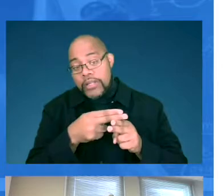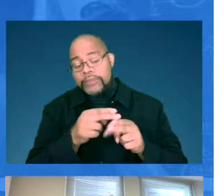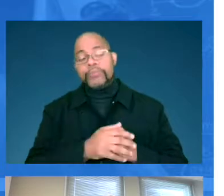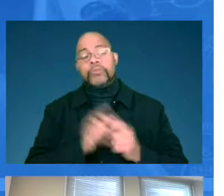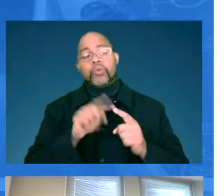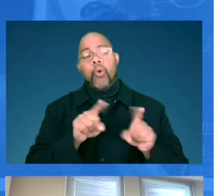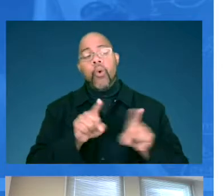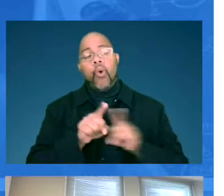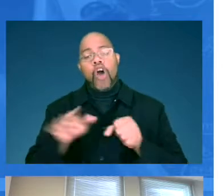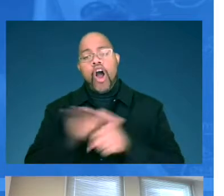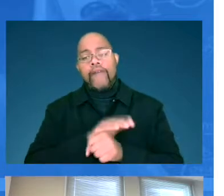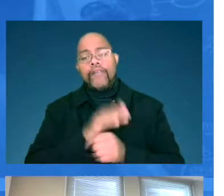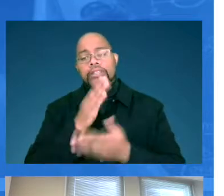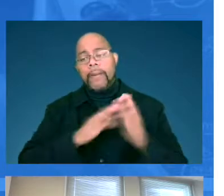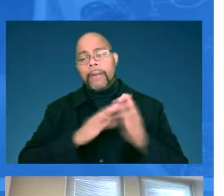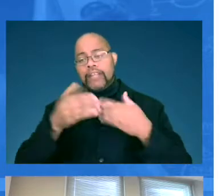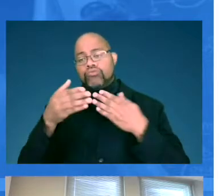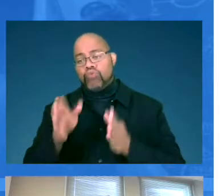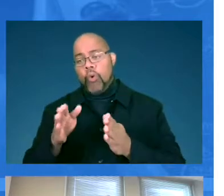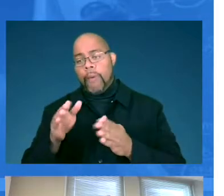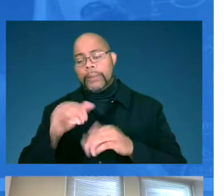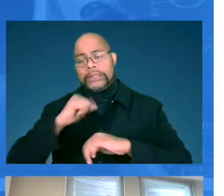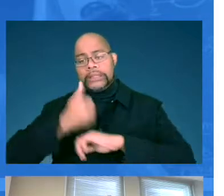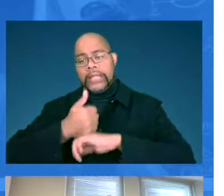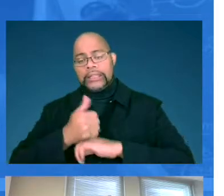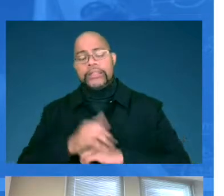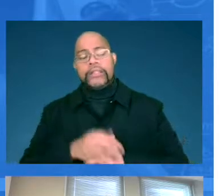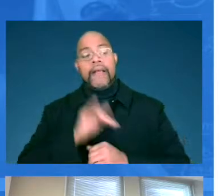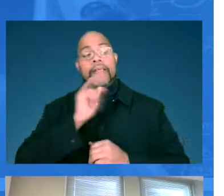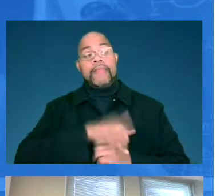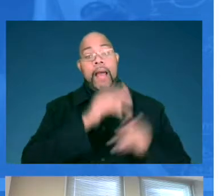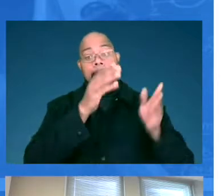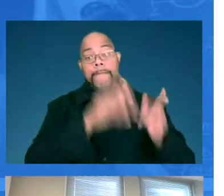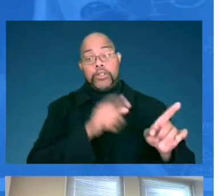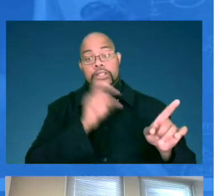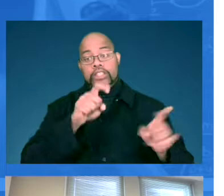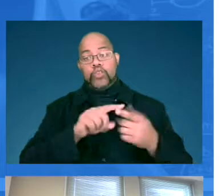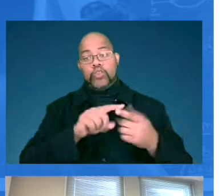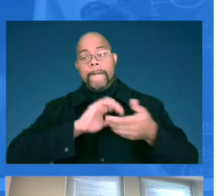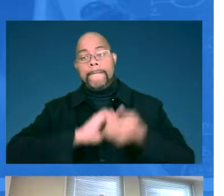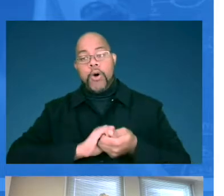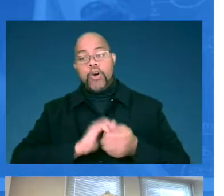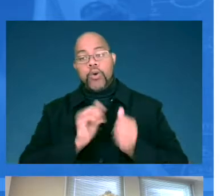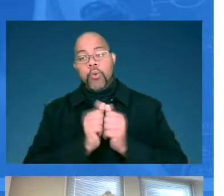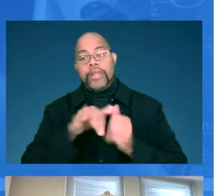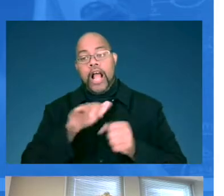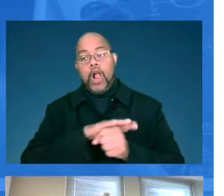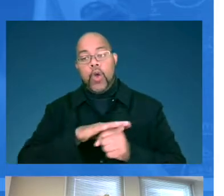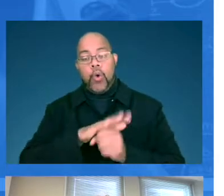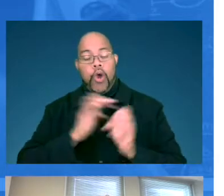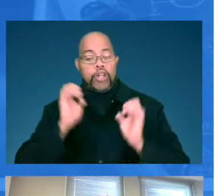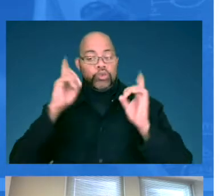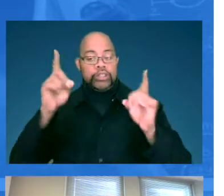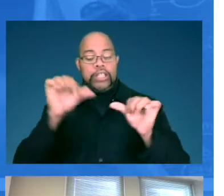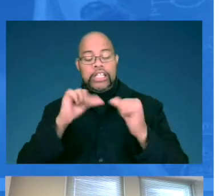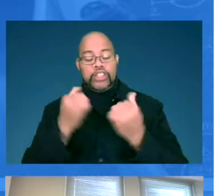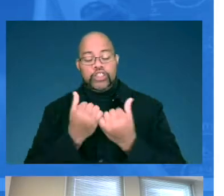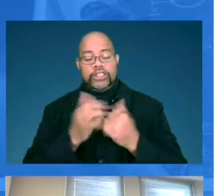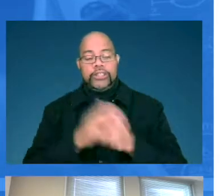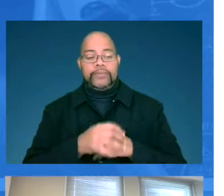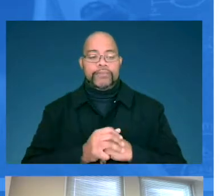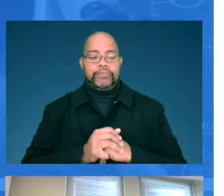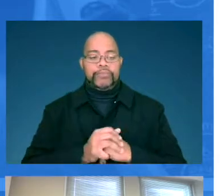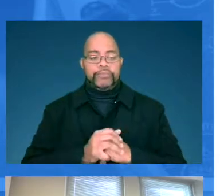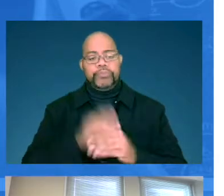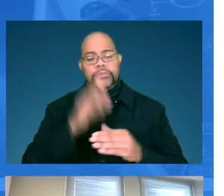to also cover some classroom settings, that candidate needed to partner with that local education agency